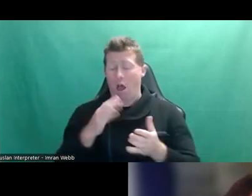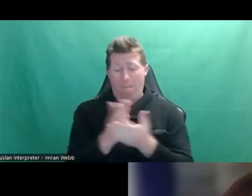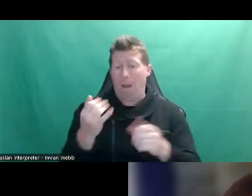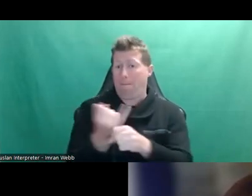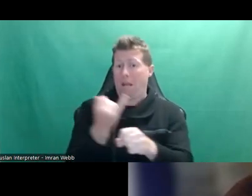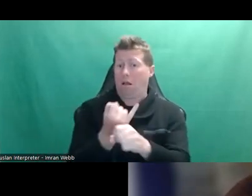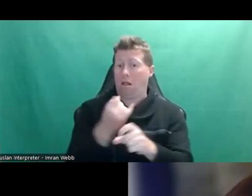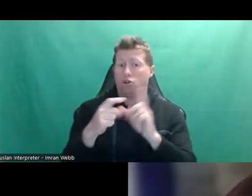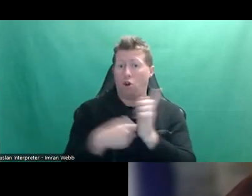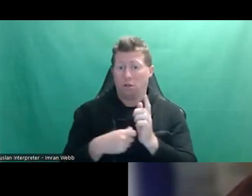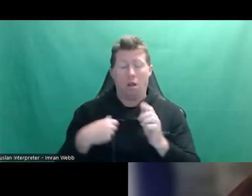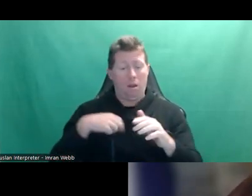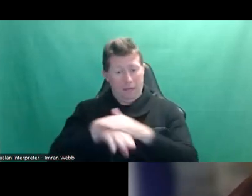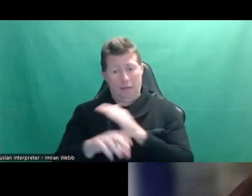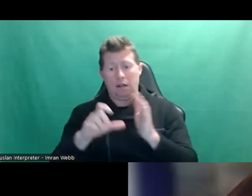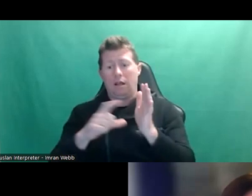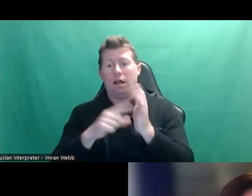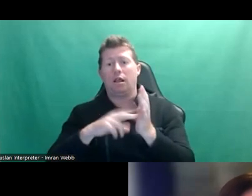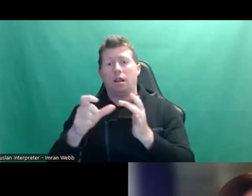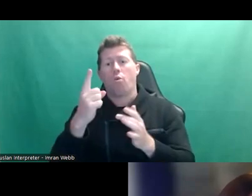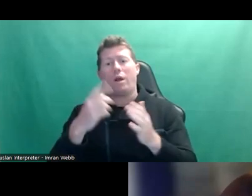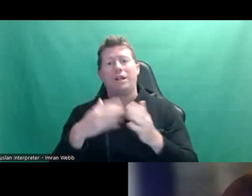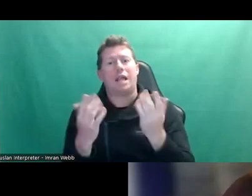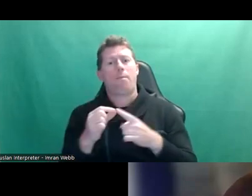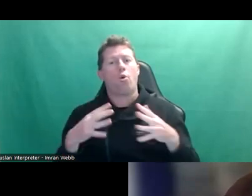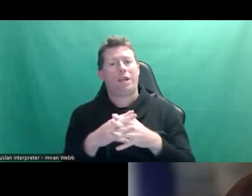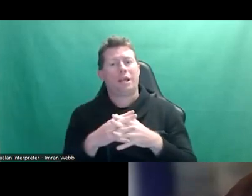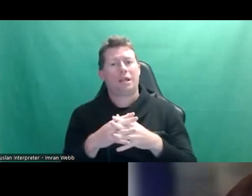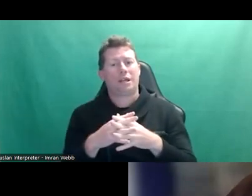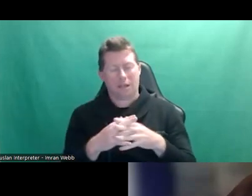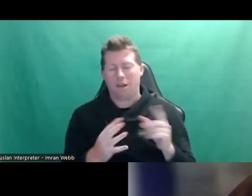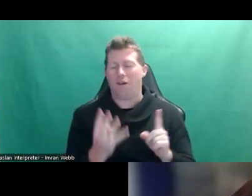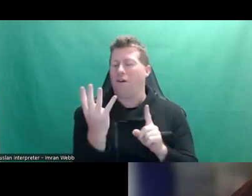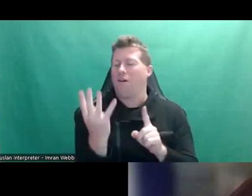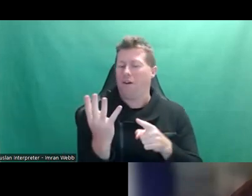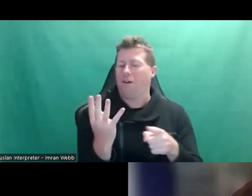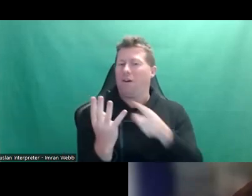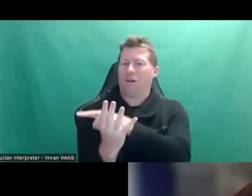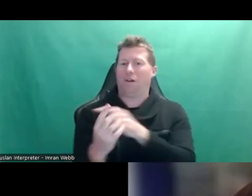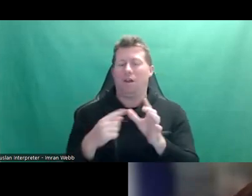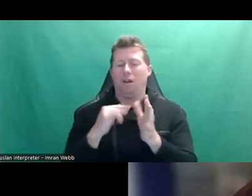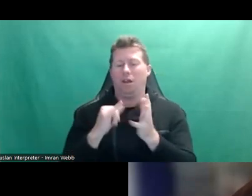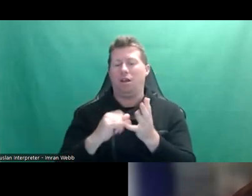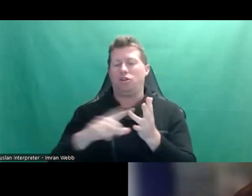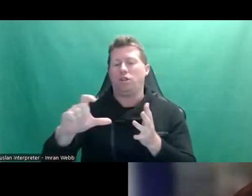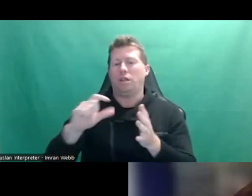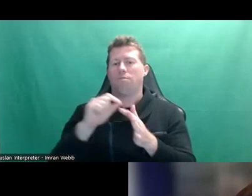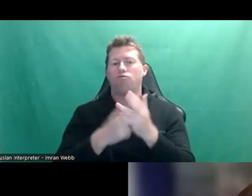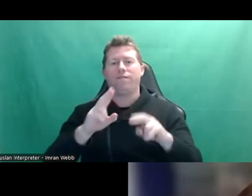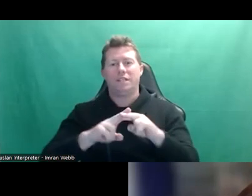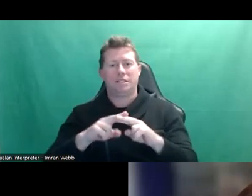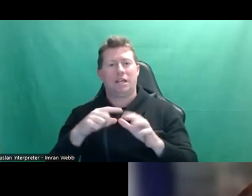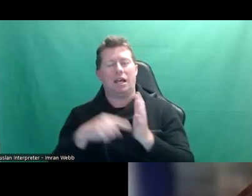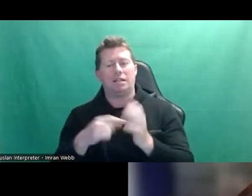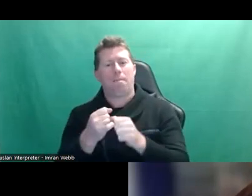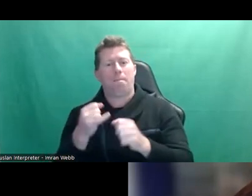work in a youth health clinic one day a week and the rest of my week, I am an associate professor at the Sydney Medical School at